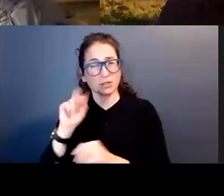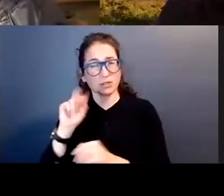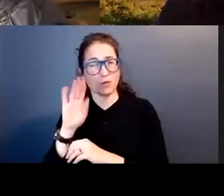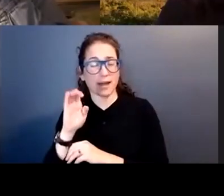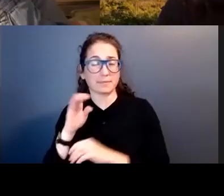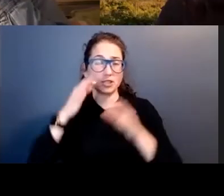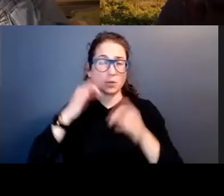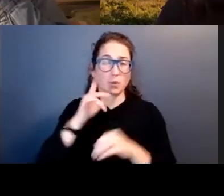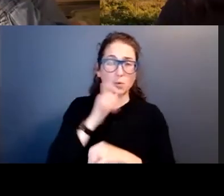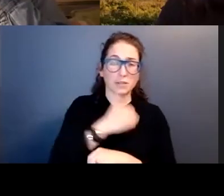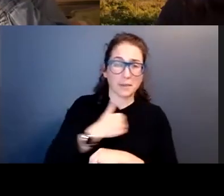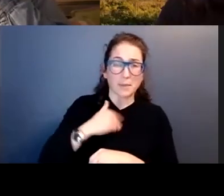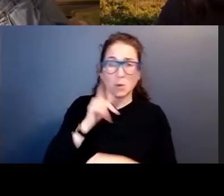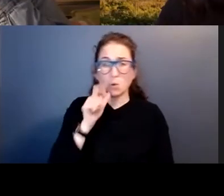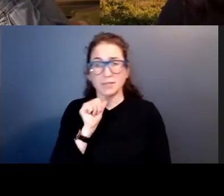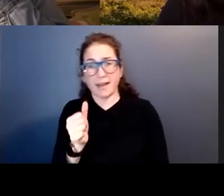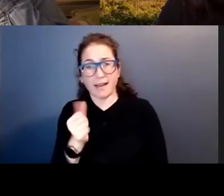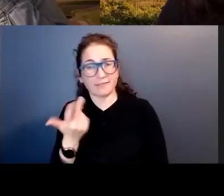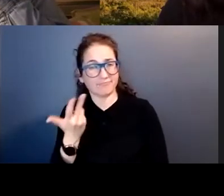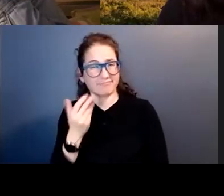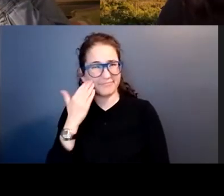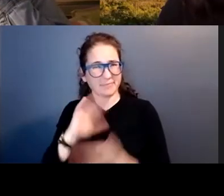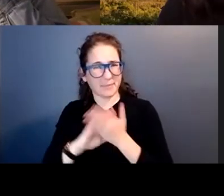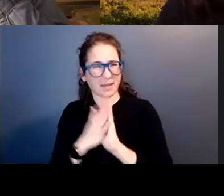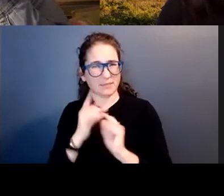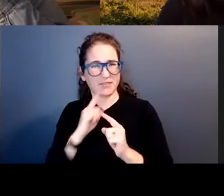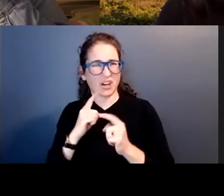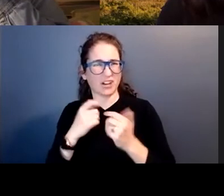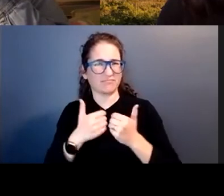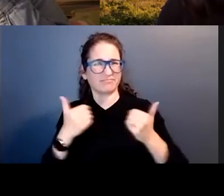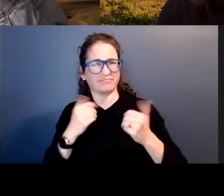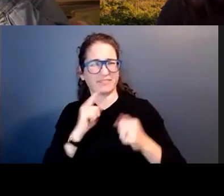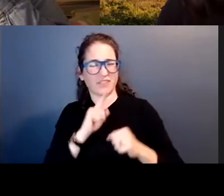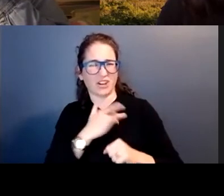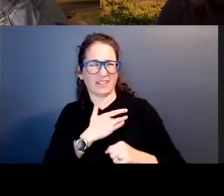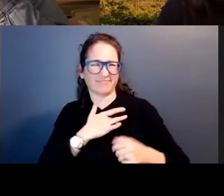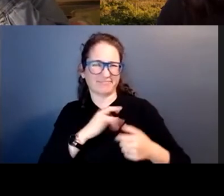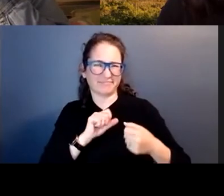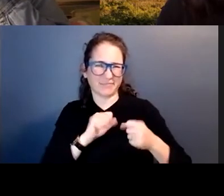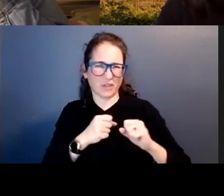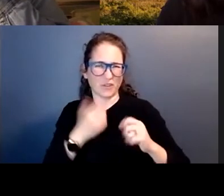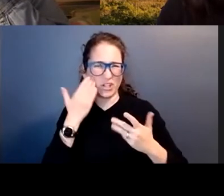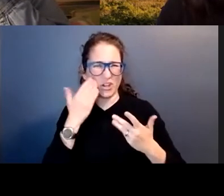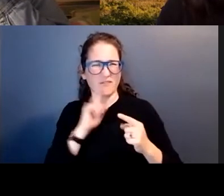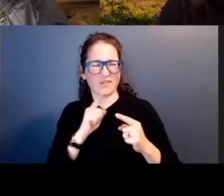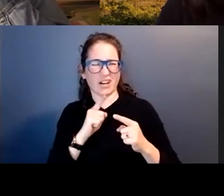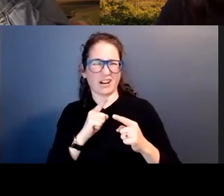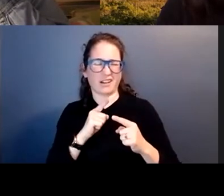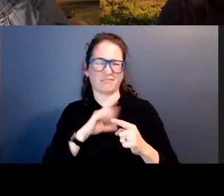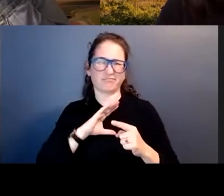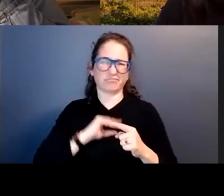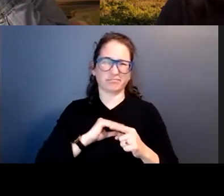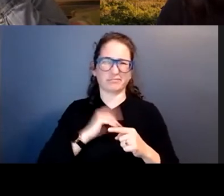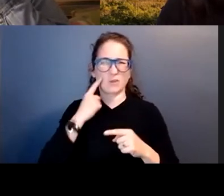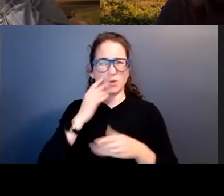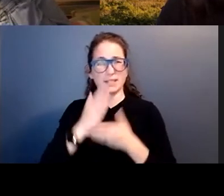tribal member and who's not. And it becomes very divisive and very hurtful and very dispiriting to some of our young